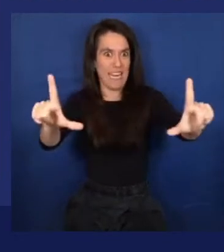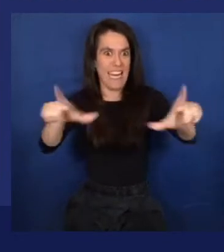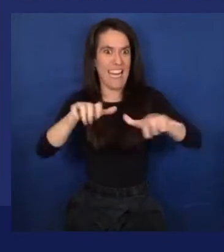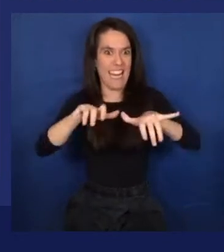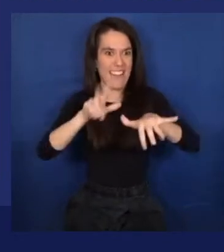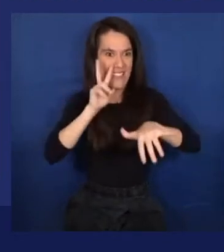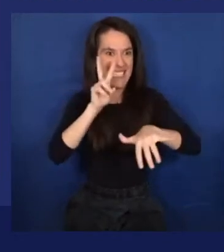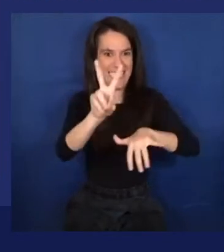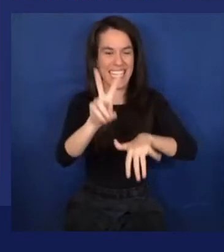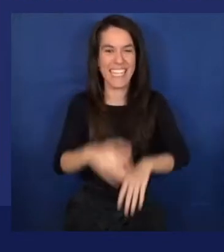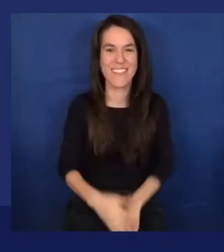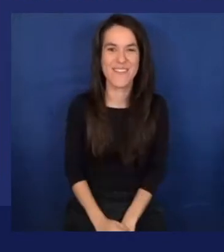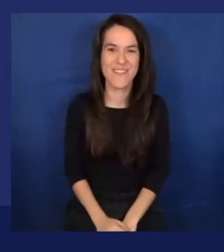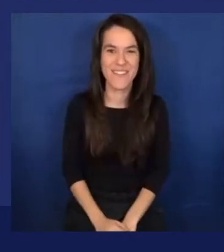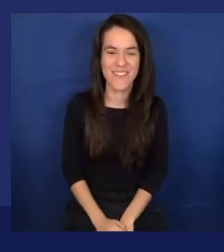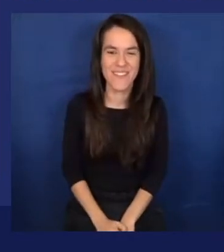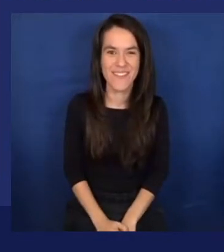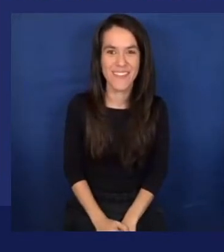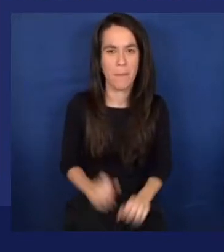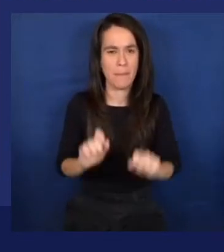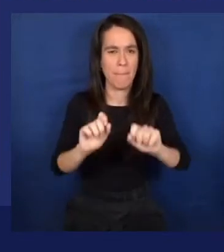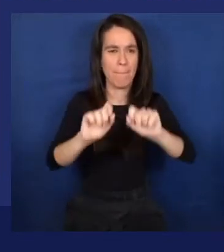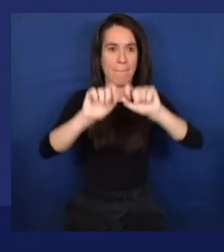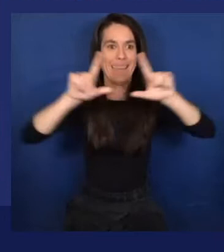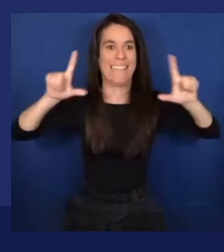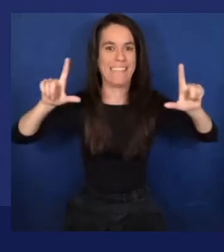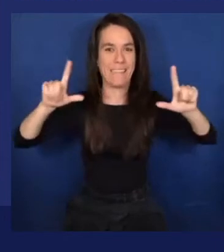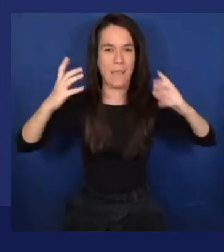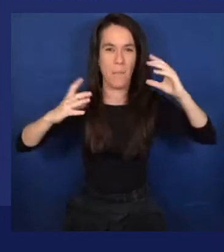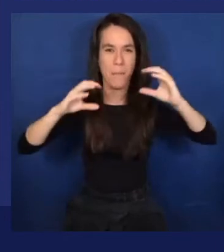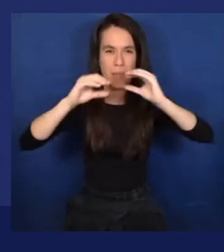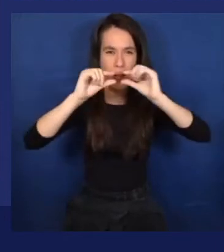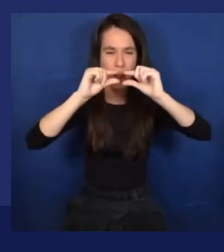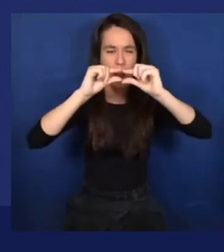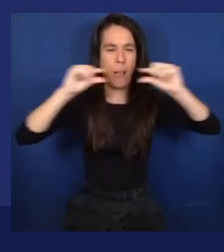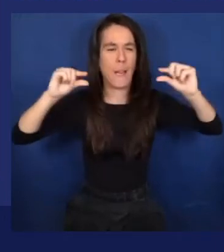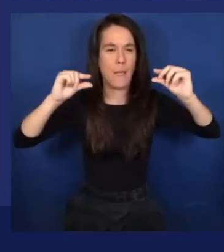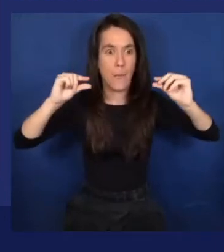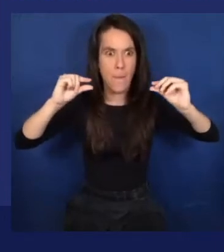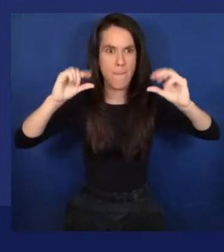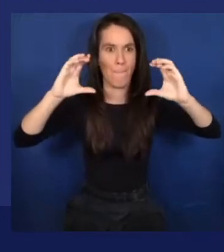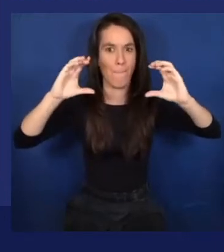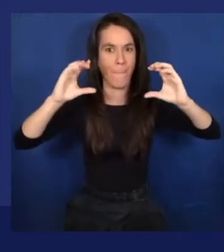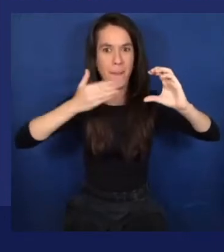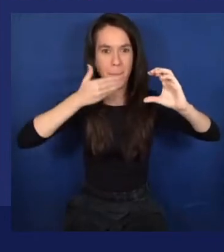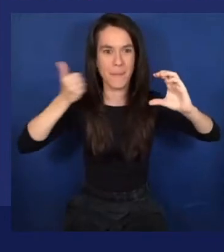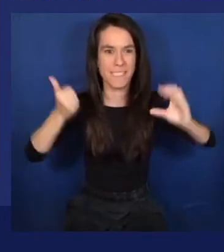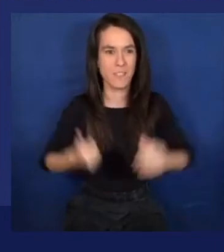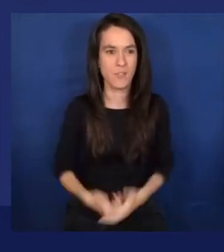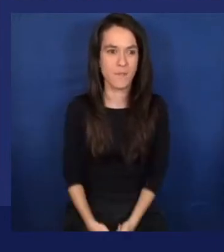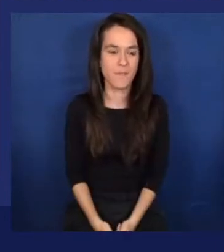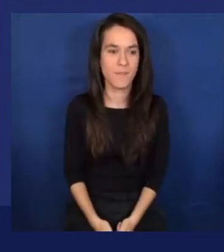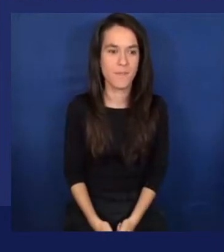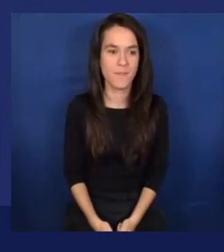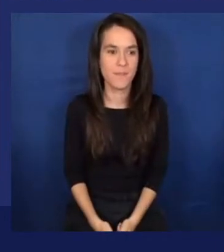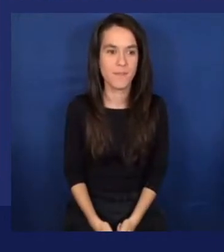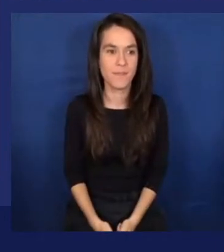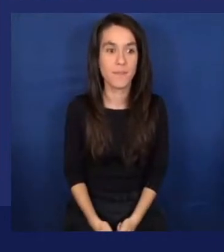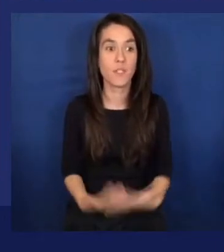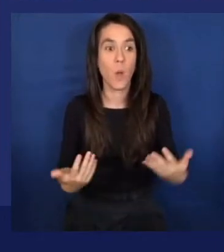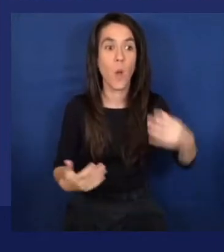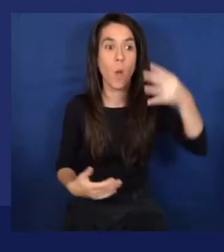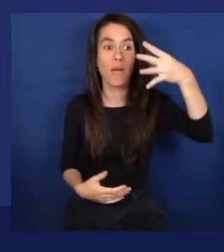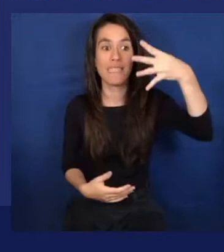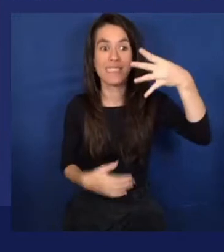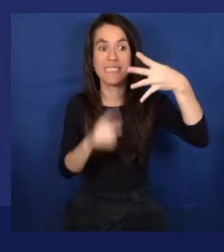Sorry. Make it a little bit bigger. They want you to zoom in just to hear if that's okay. Exactly. Exactly. So the second one is the custom